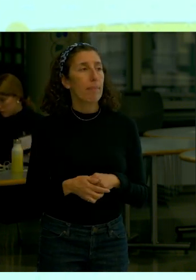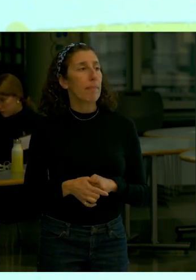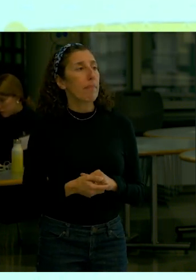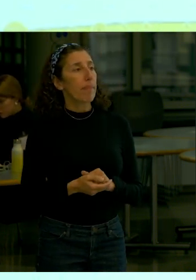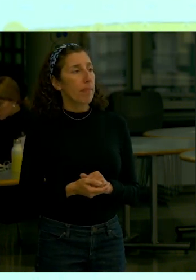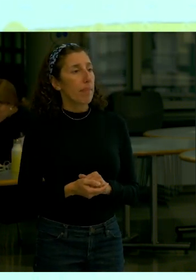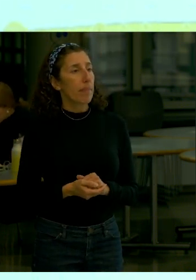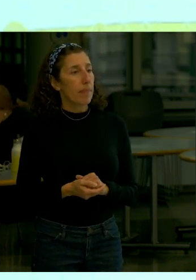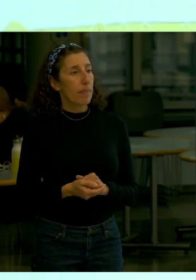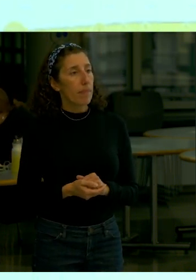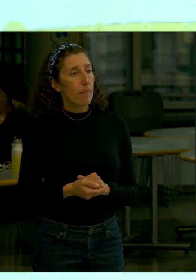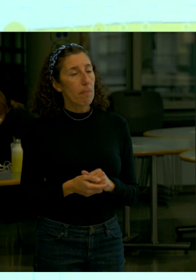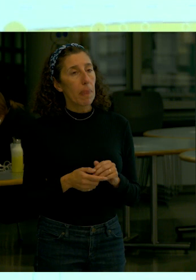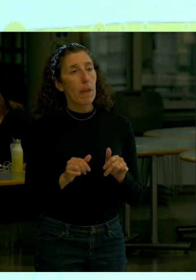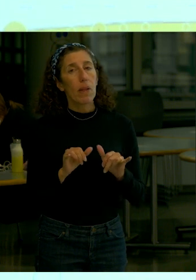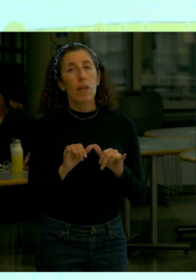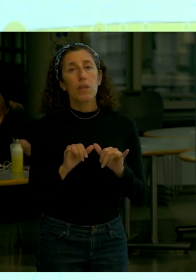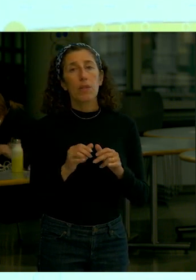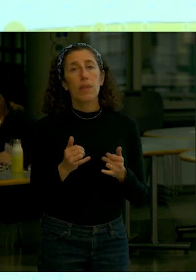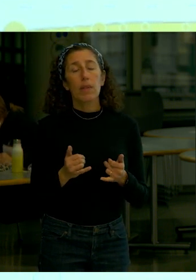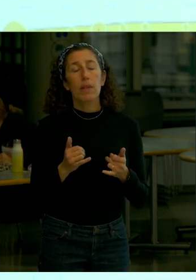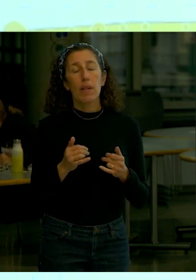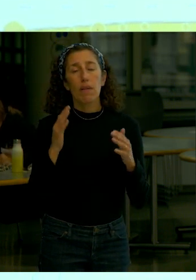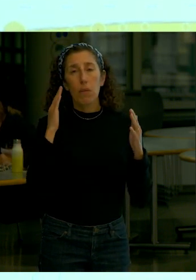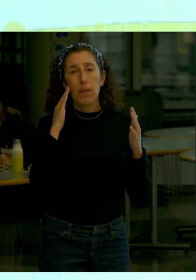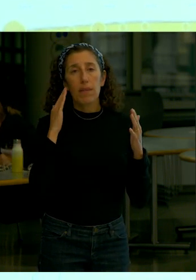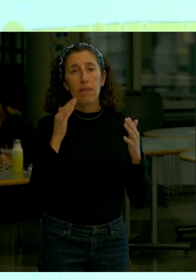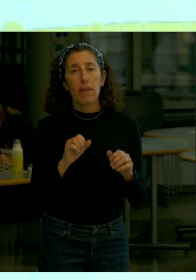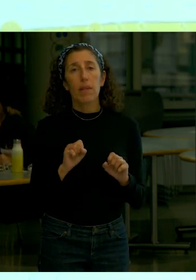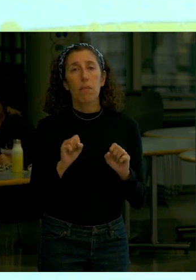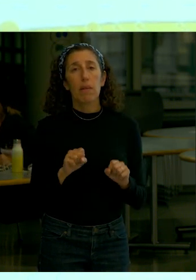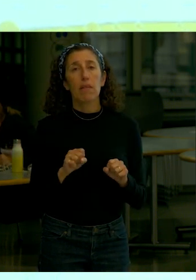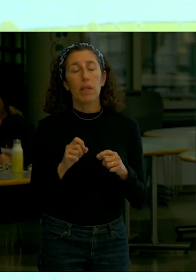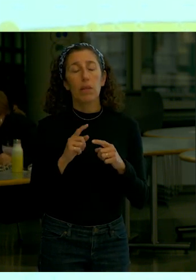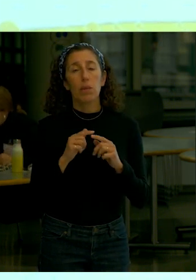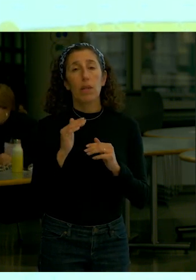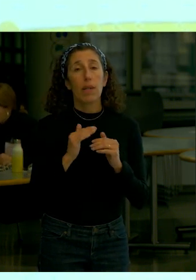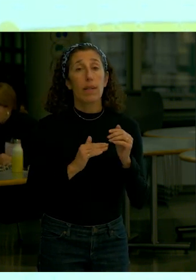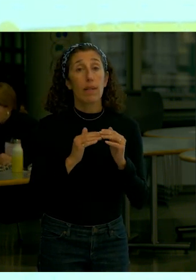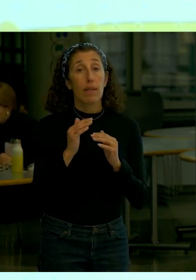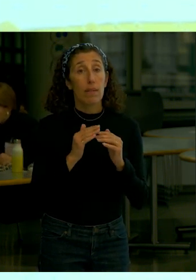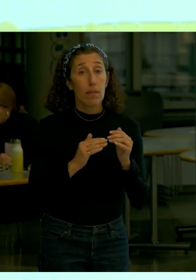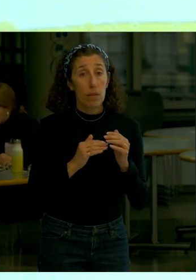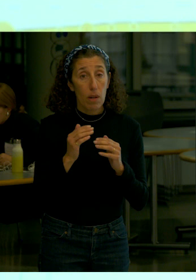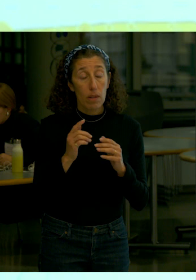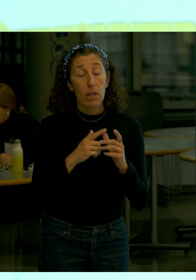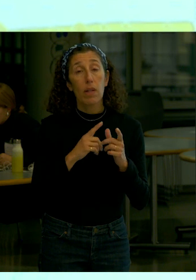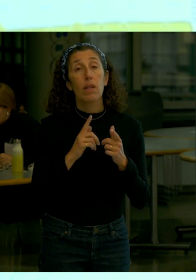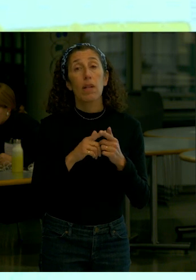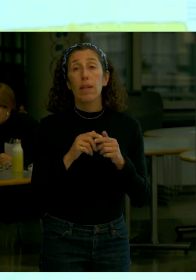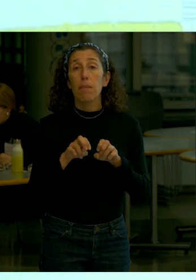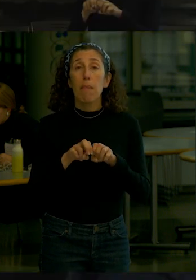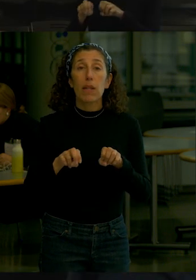effort is focused really on the ability to construct here and we can certainly take back the comment about benches and get back to folks on that